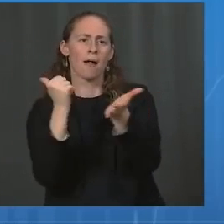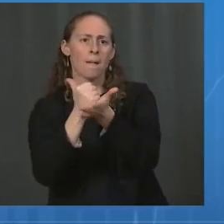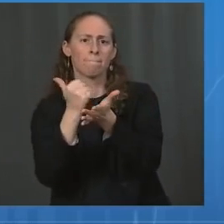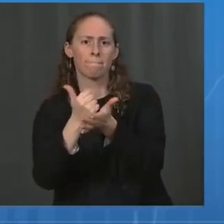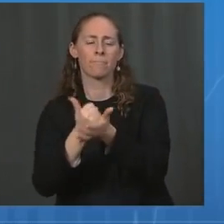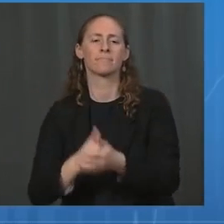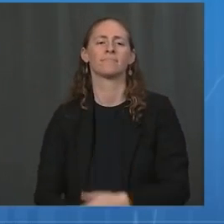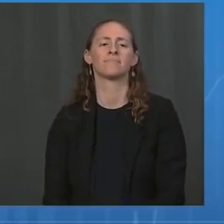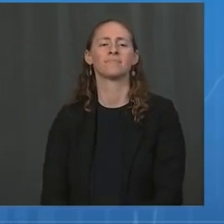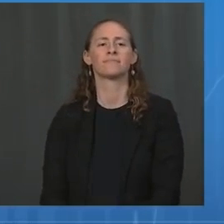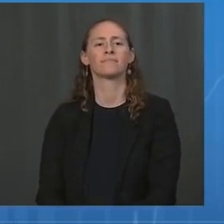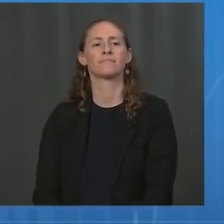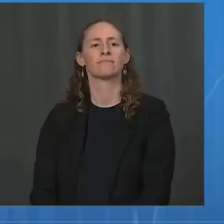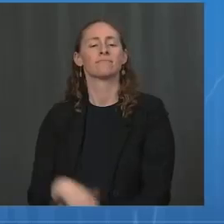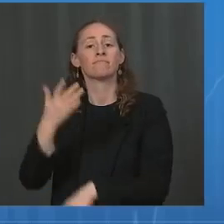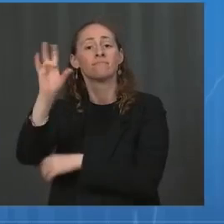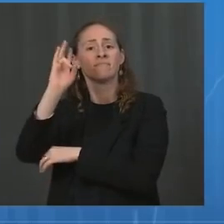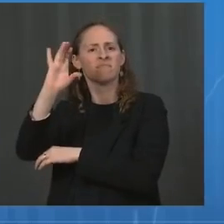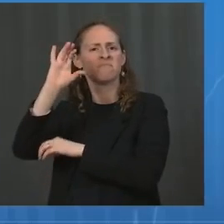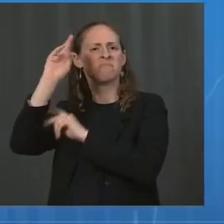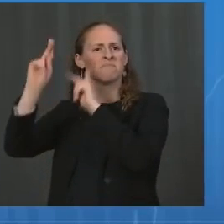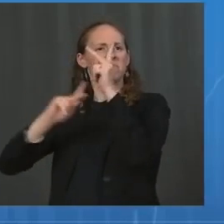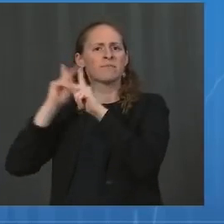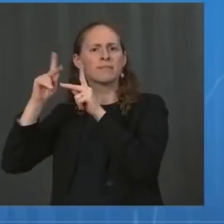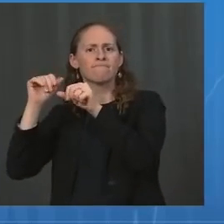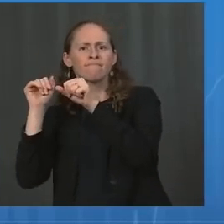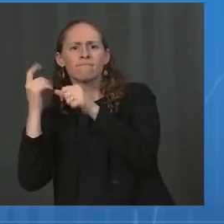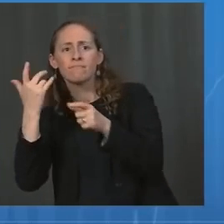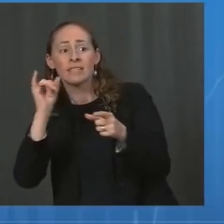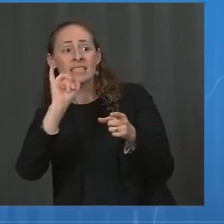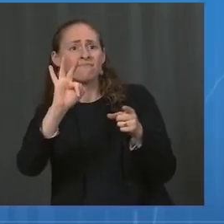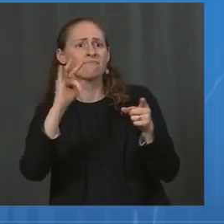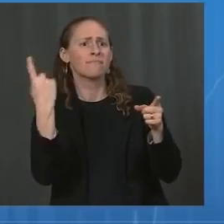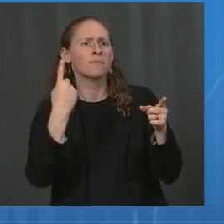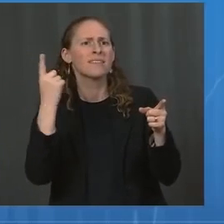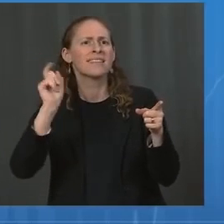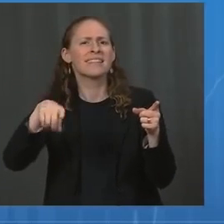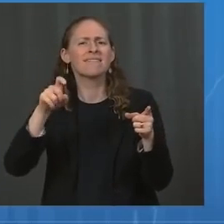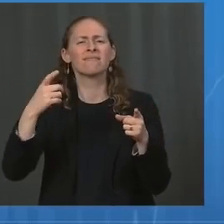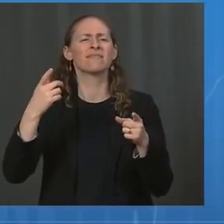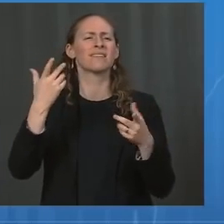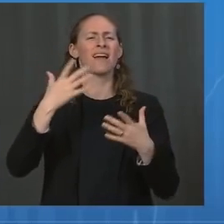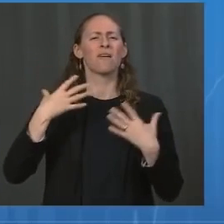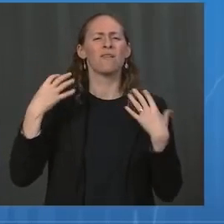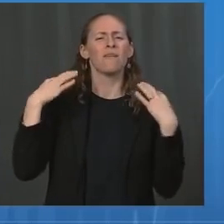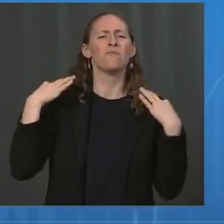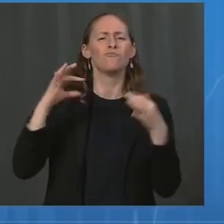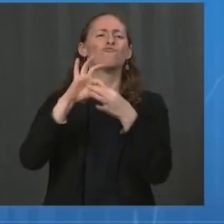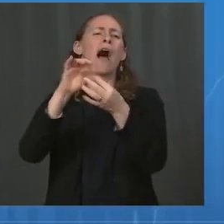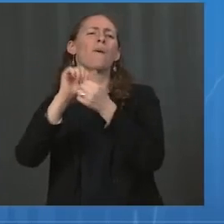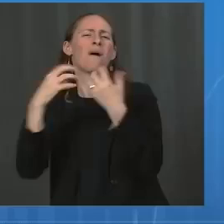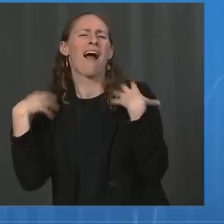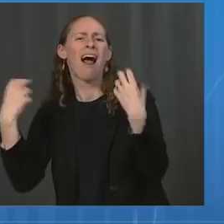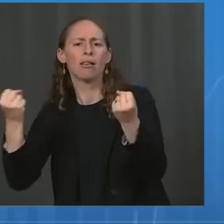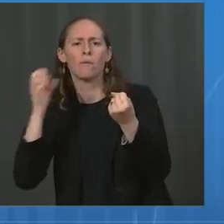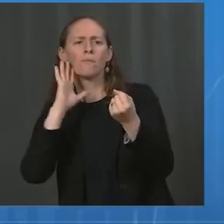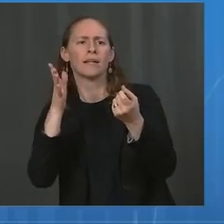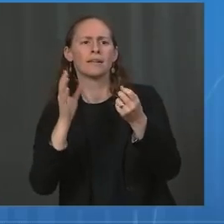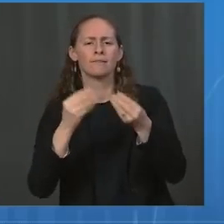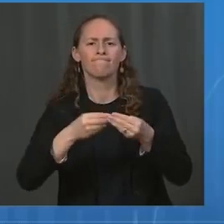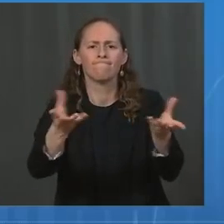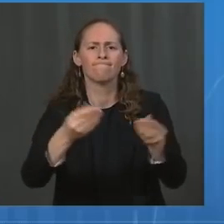surged critical supplies to health systems, expanded testing capacity, and